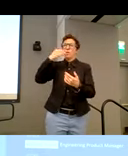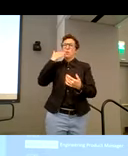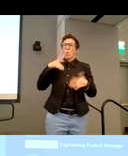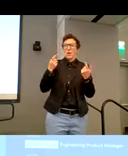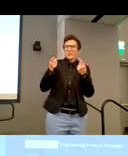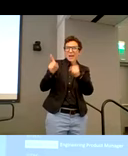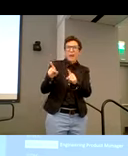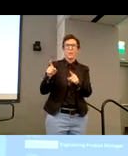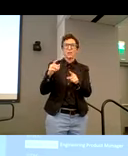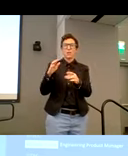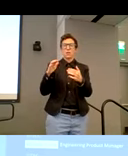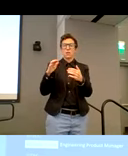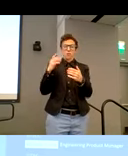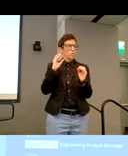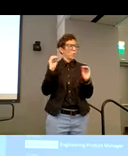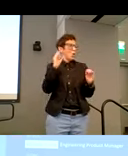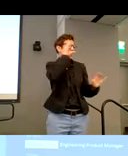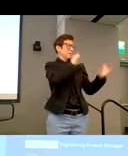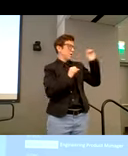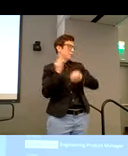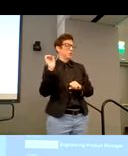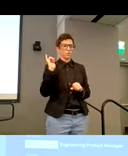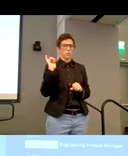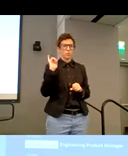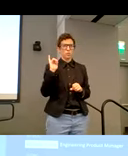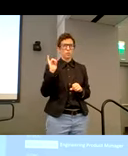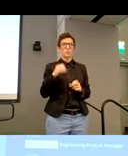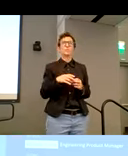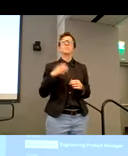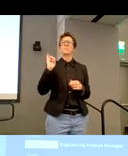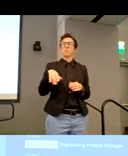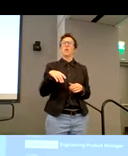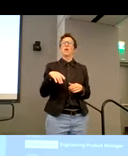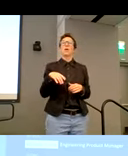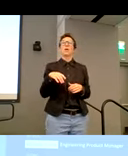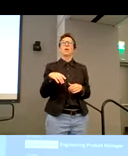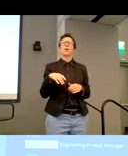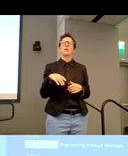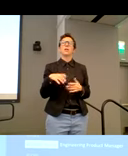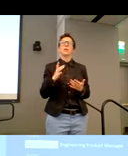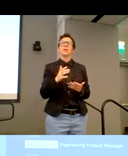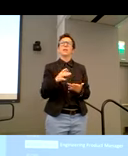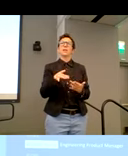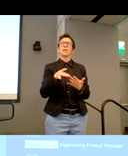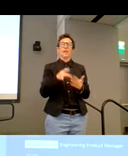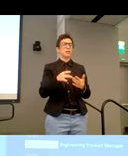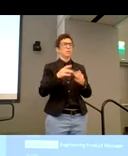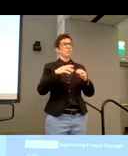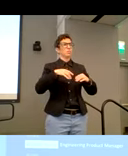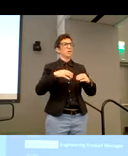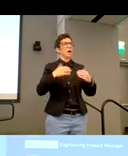on without assumptions. And so it also led us to having a more educated,